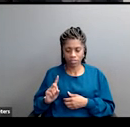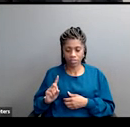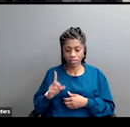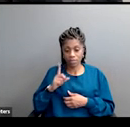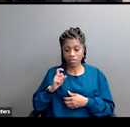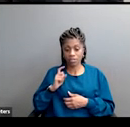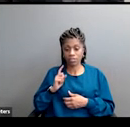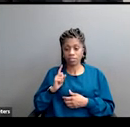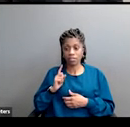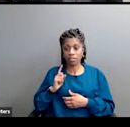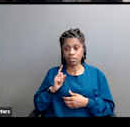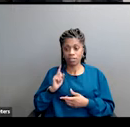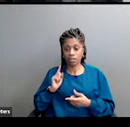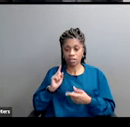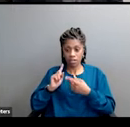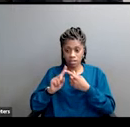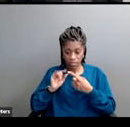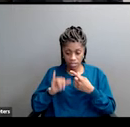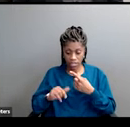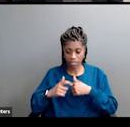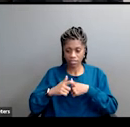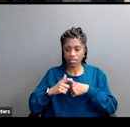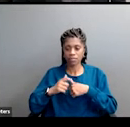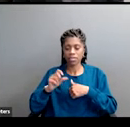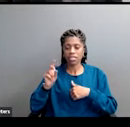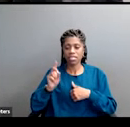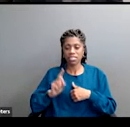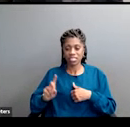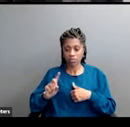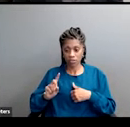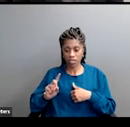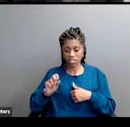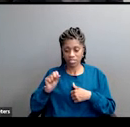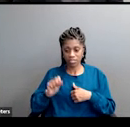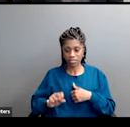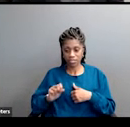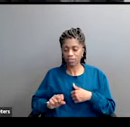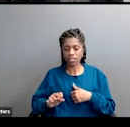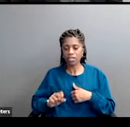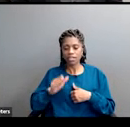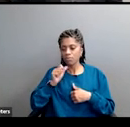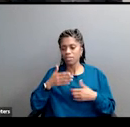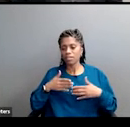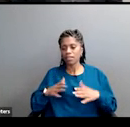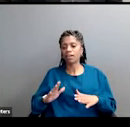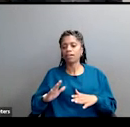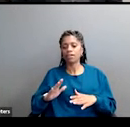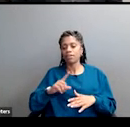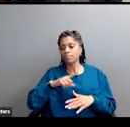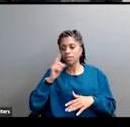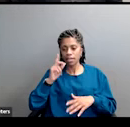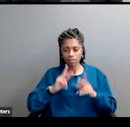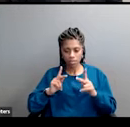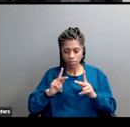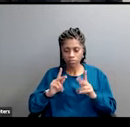Democratic Party in the South had largely completely disenfranchised African Americans. Goldwater could see that they were